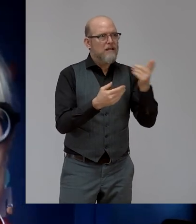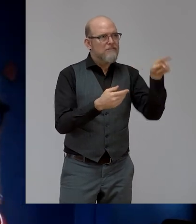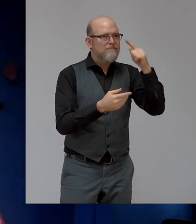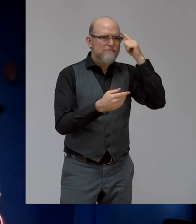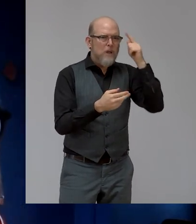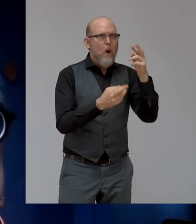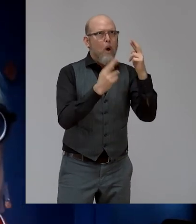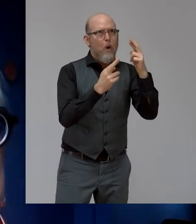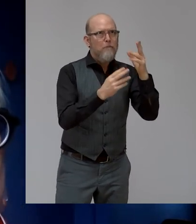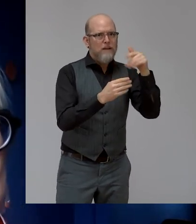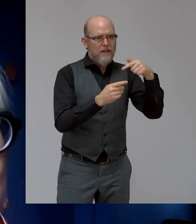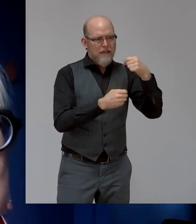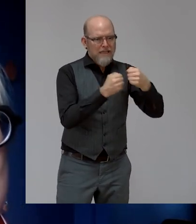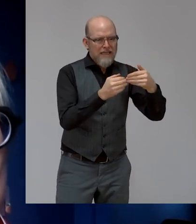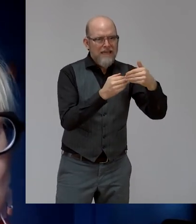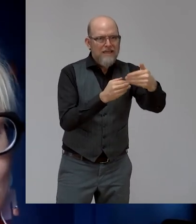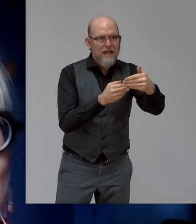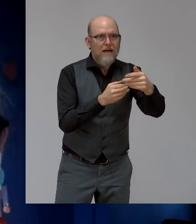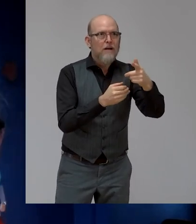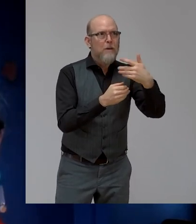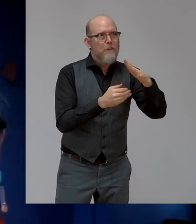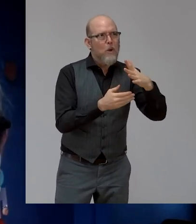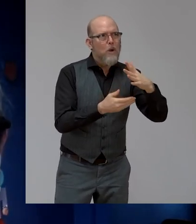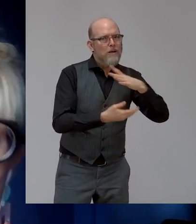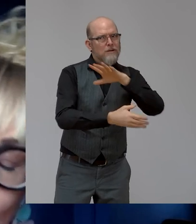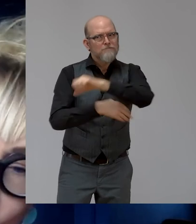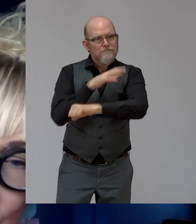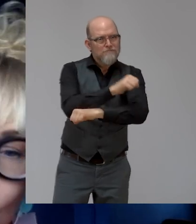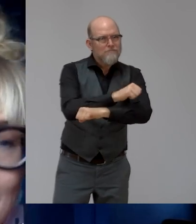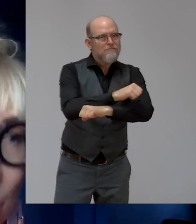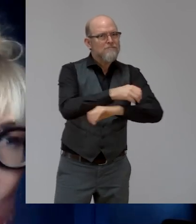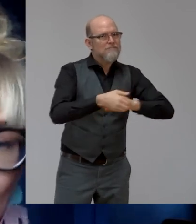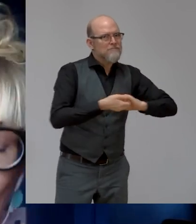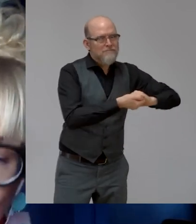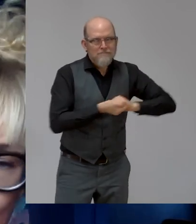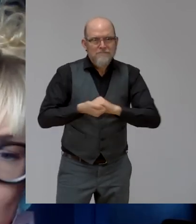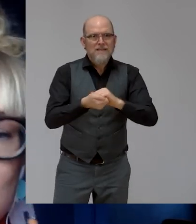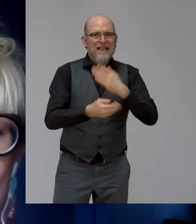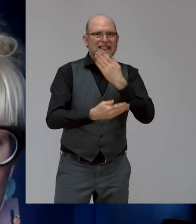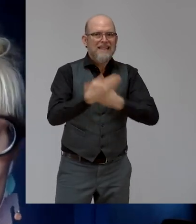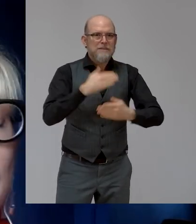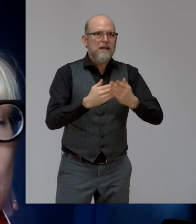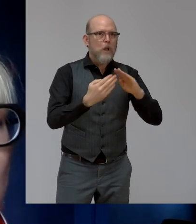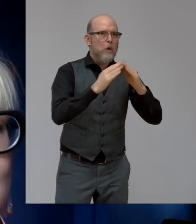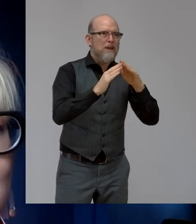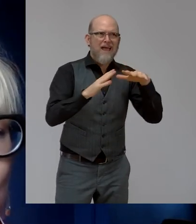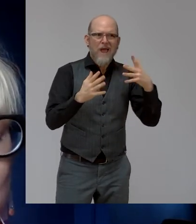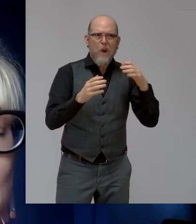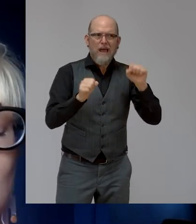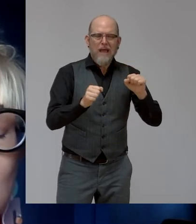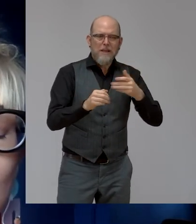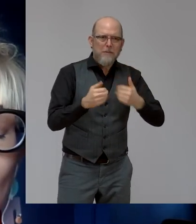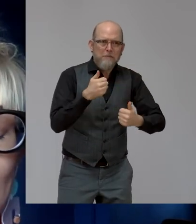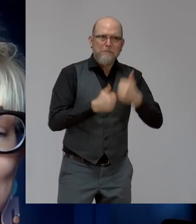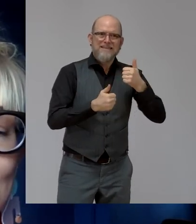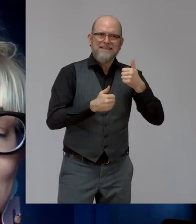that collective collaboration and building back better? End on the positive, but also let's call out what's frustrating you or the thing that you'd like to see get rid